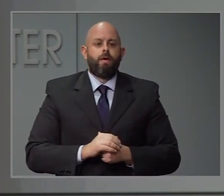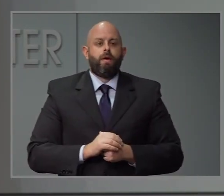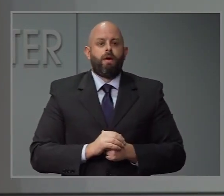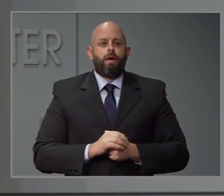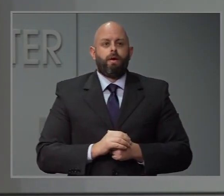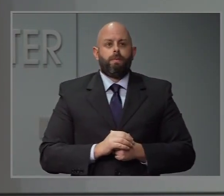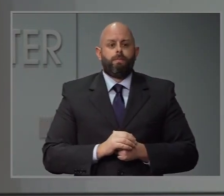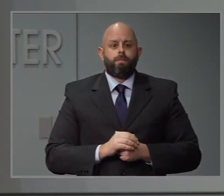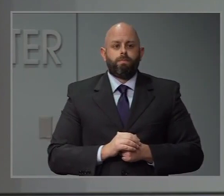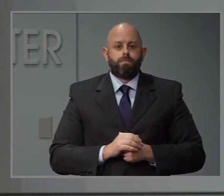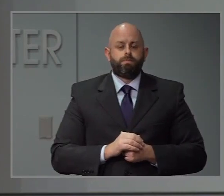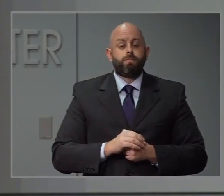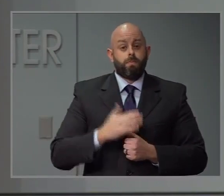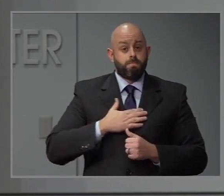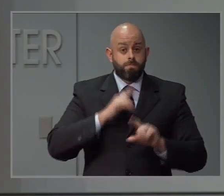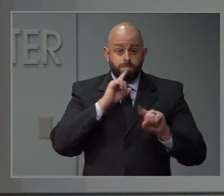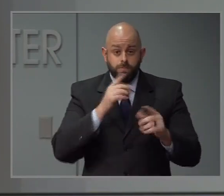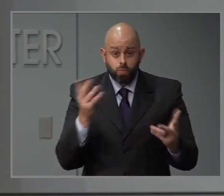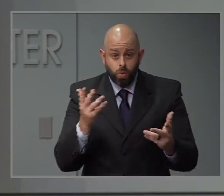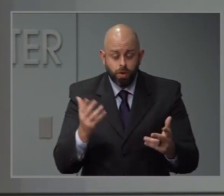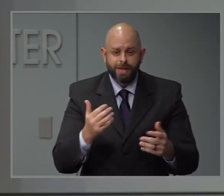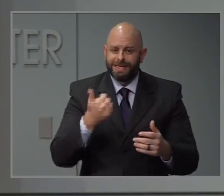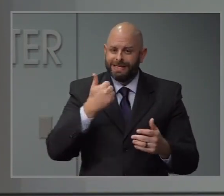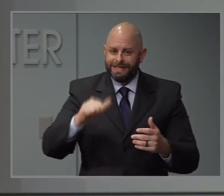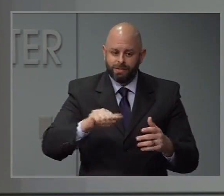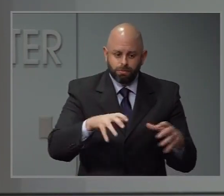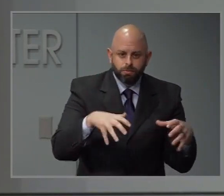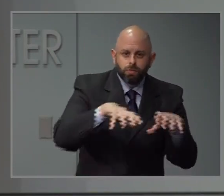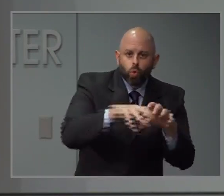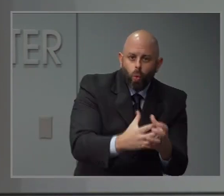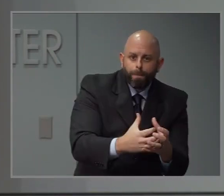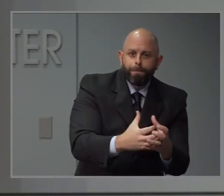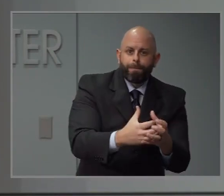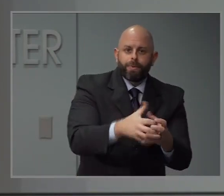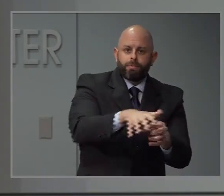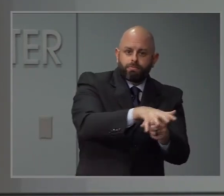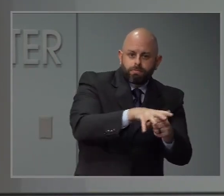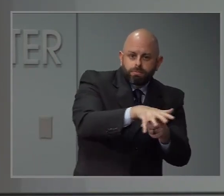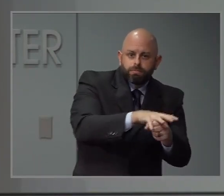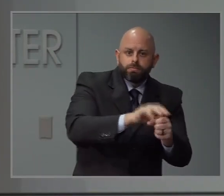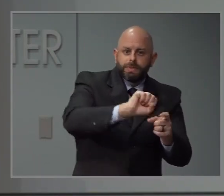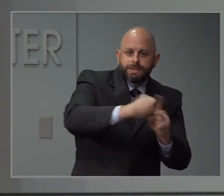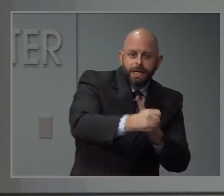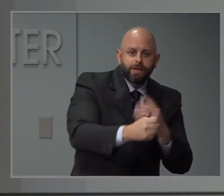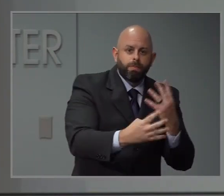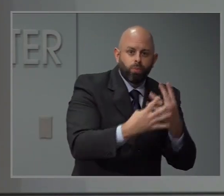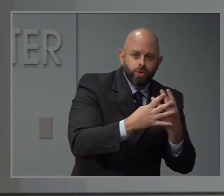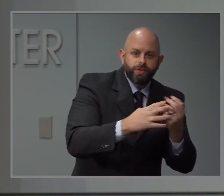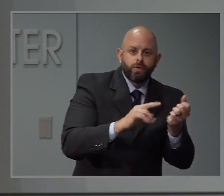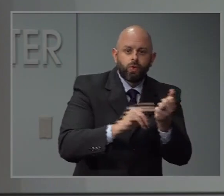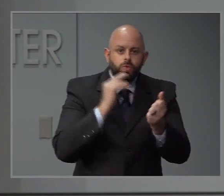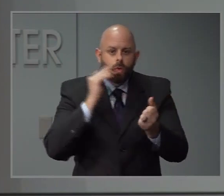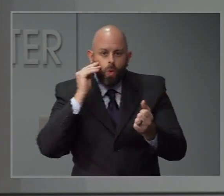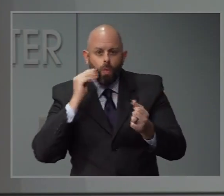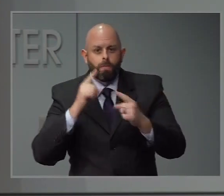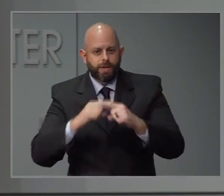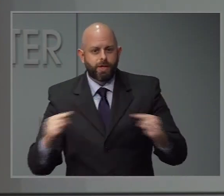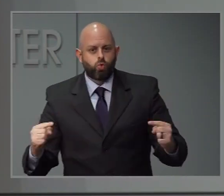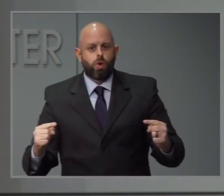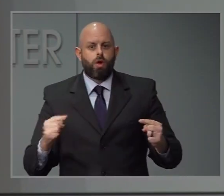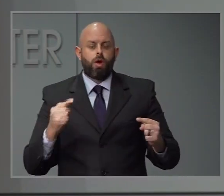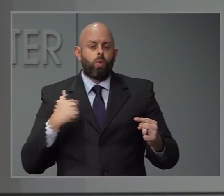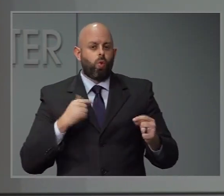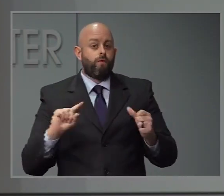of these congregate settings, we have given guidance about how to do the appropriate infection control. It does require